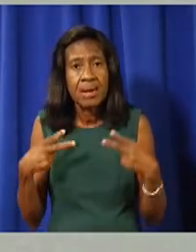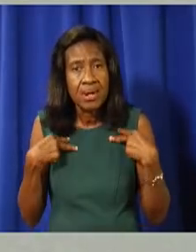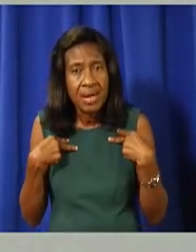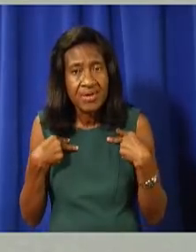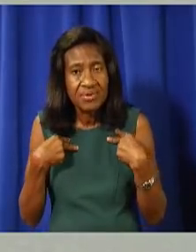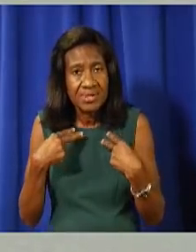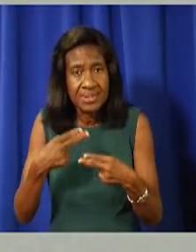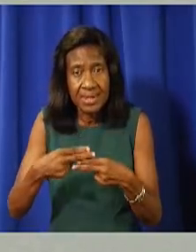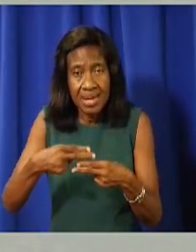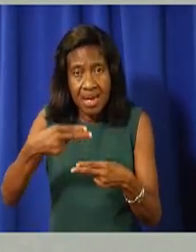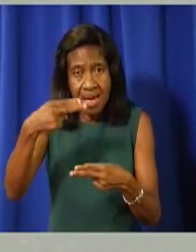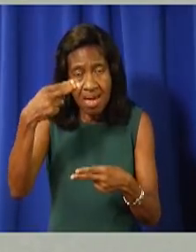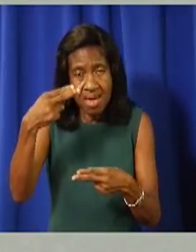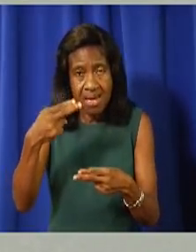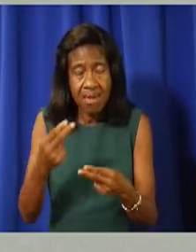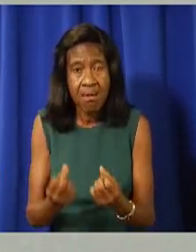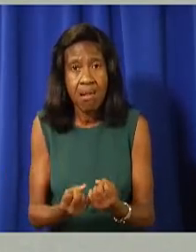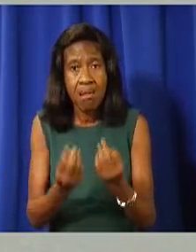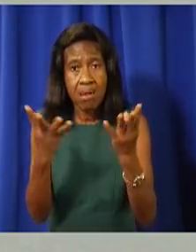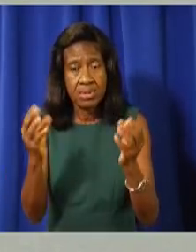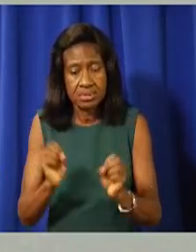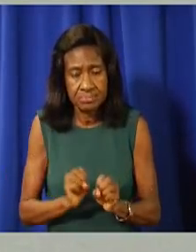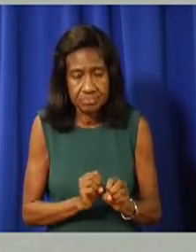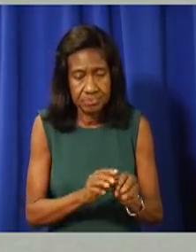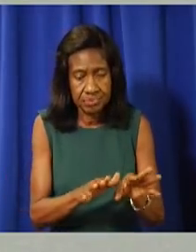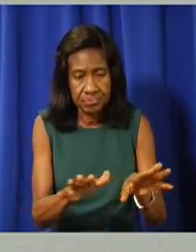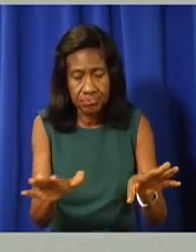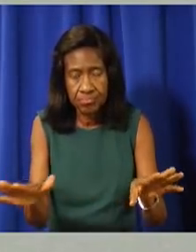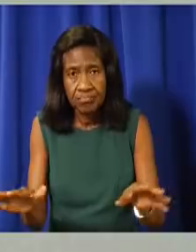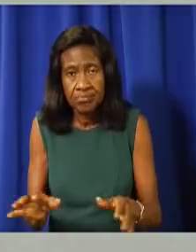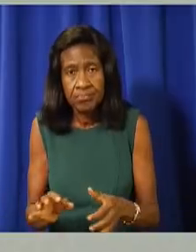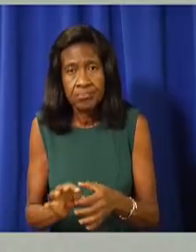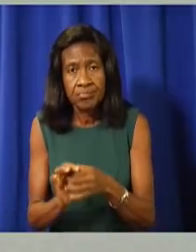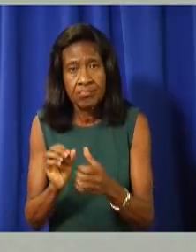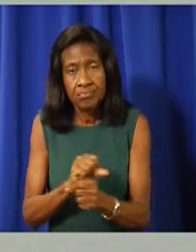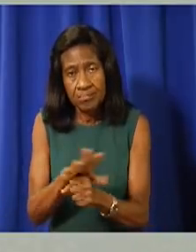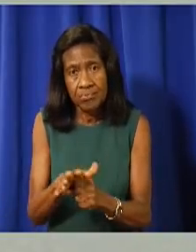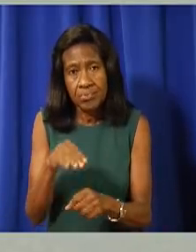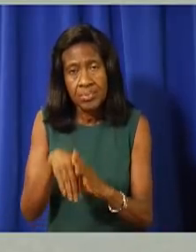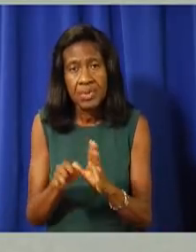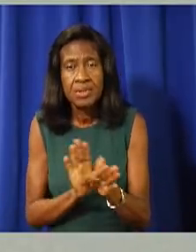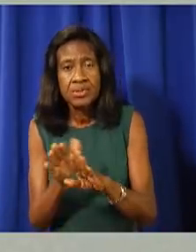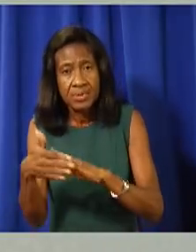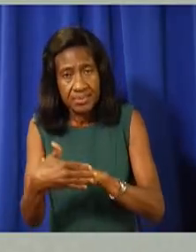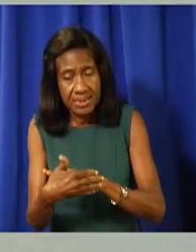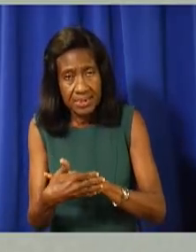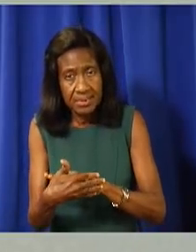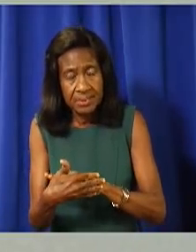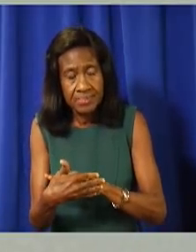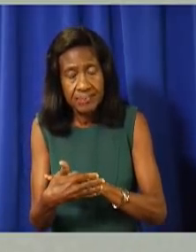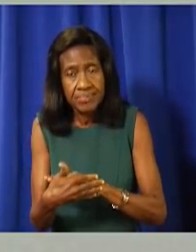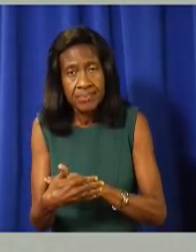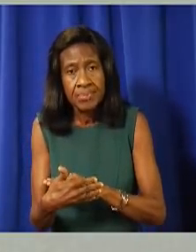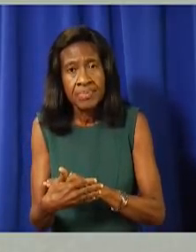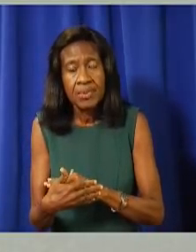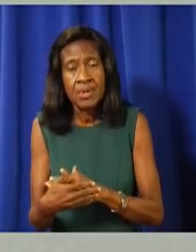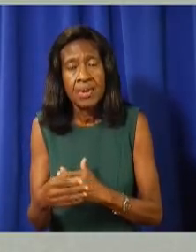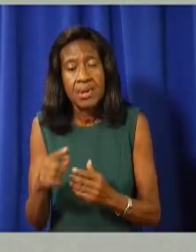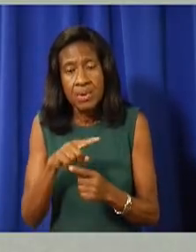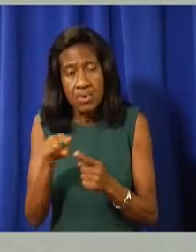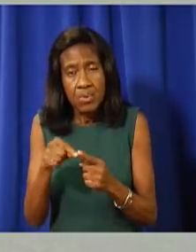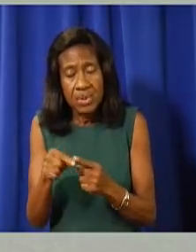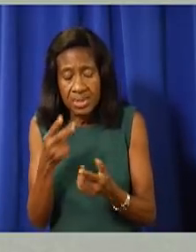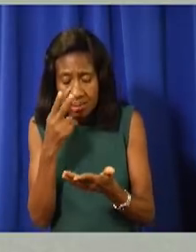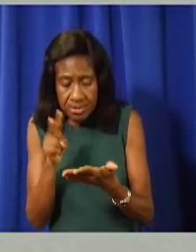their health care system and their economy. The reports that we read are concerning,